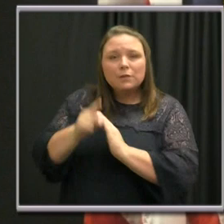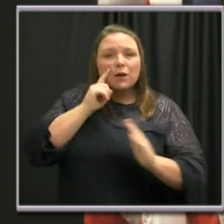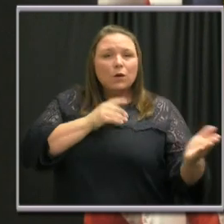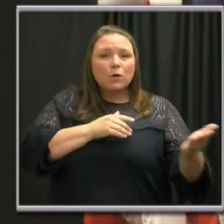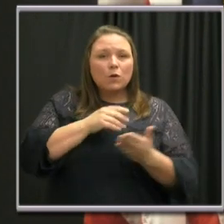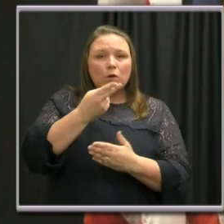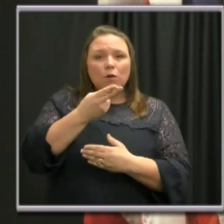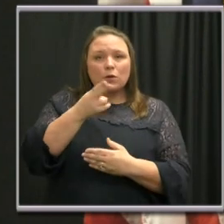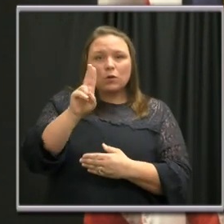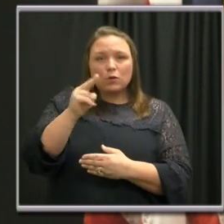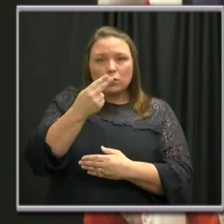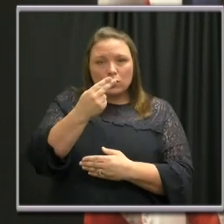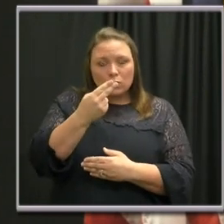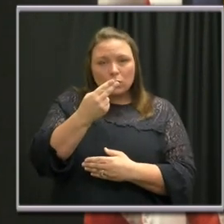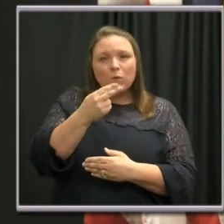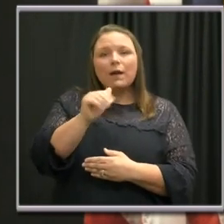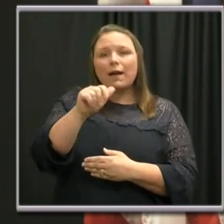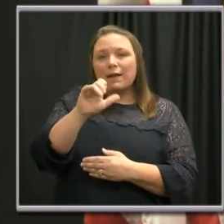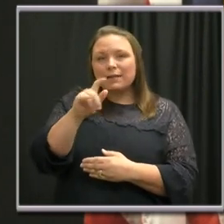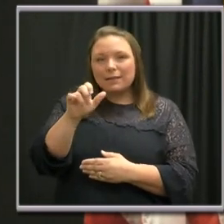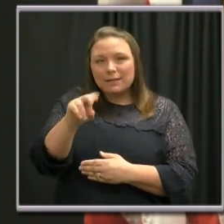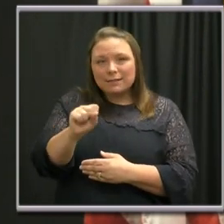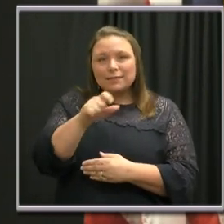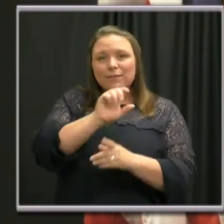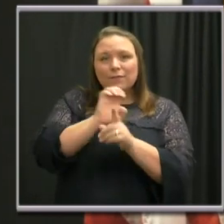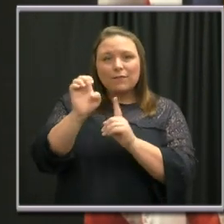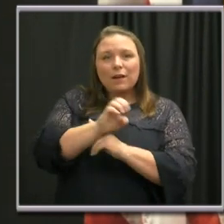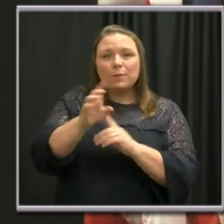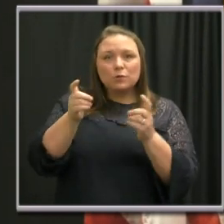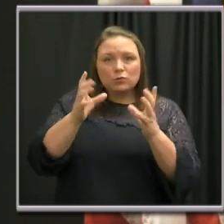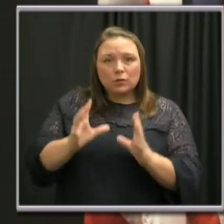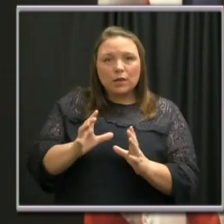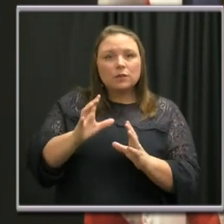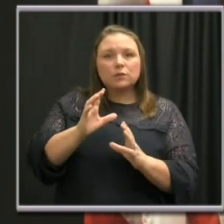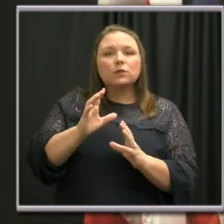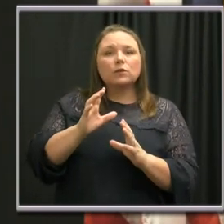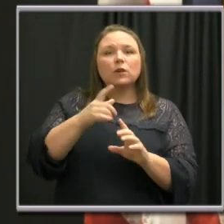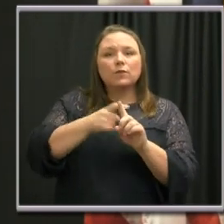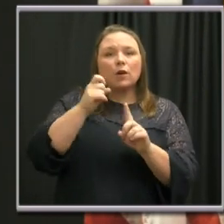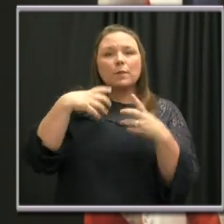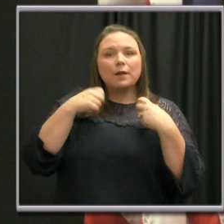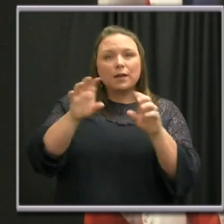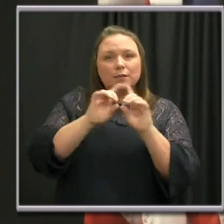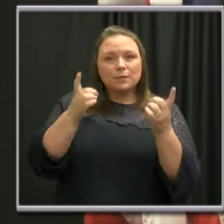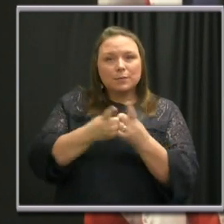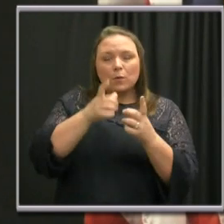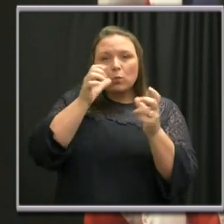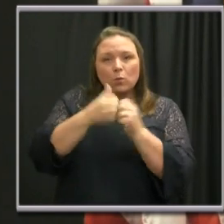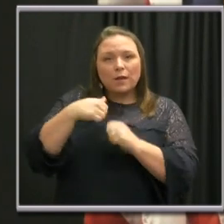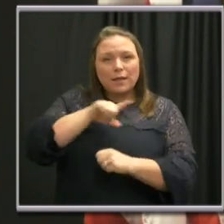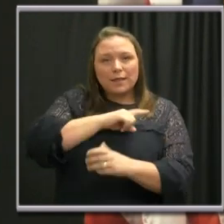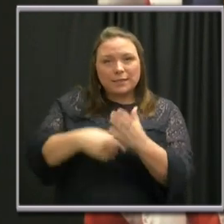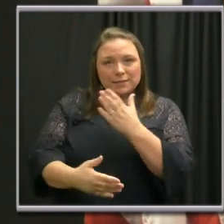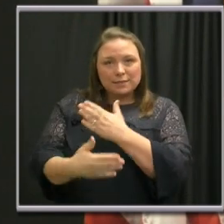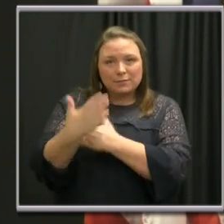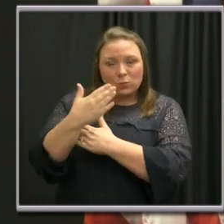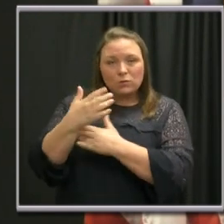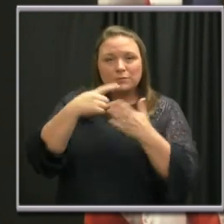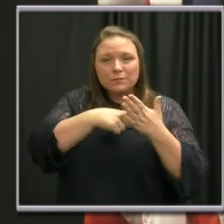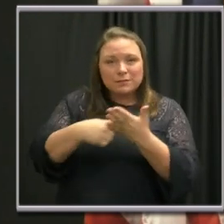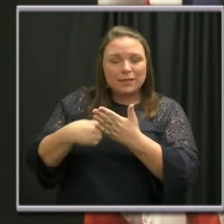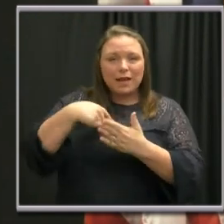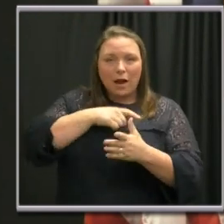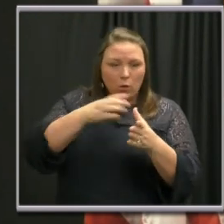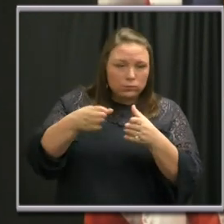welcome Hugh Atkins, the Environmental Health Bureau Director from the Metro Public Health Department, who is with us this morning to discuss our county